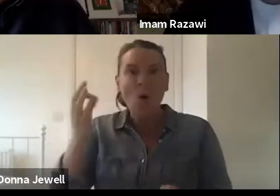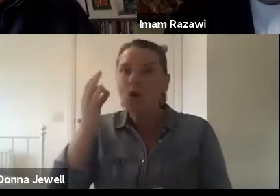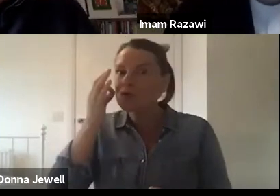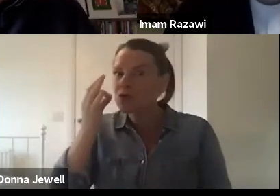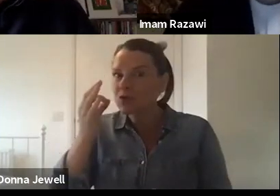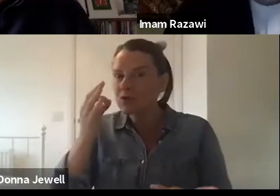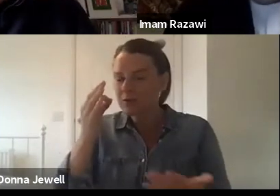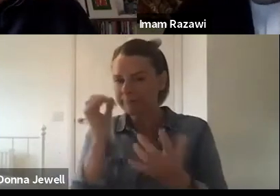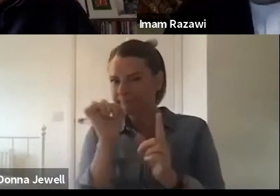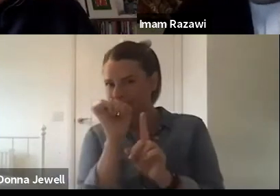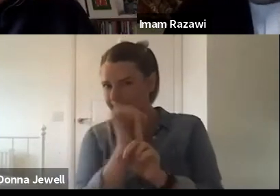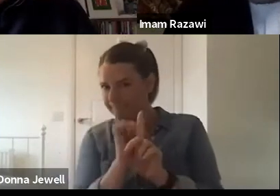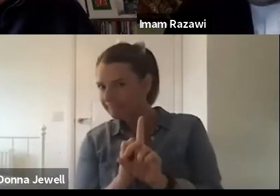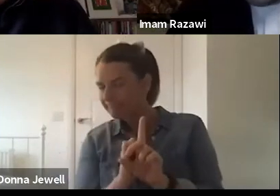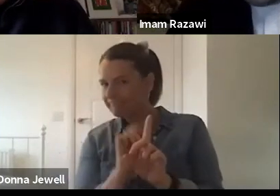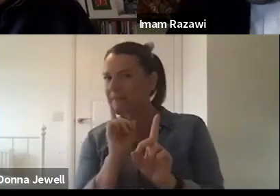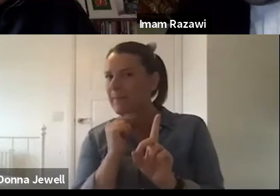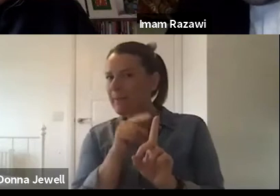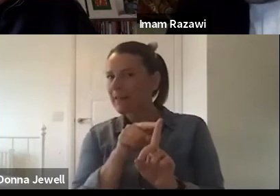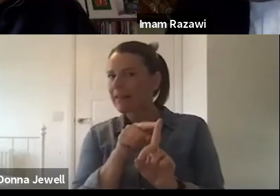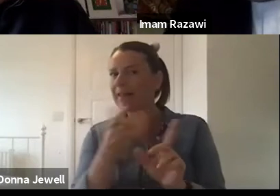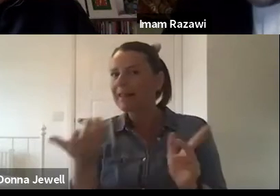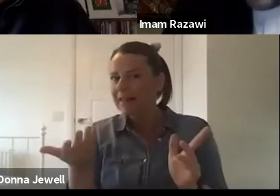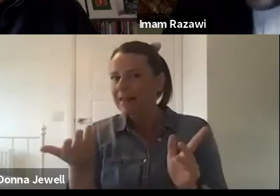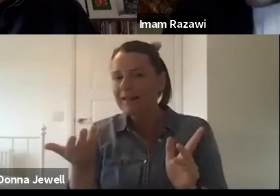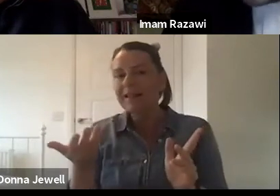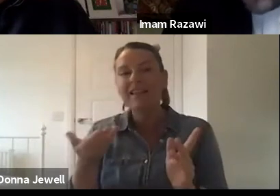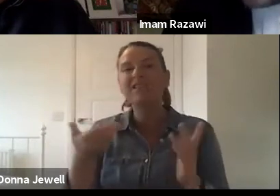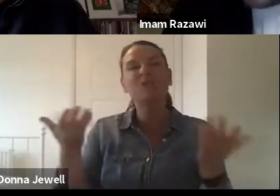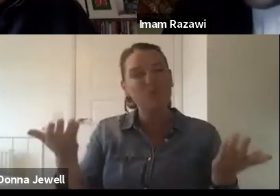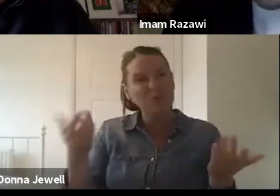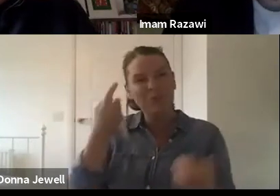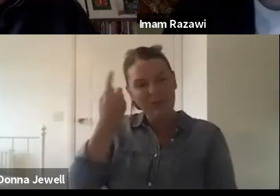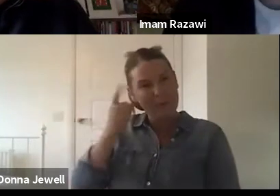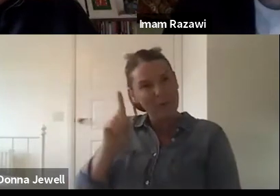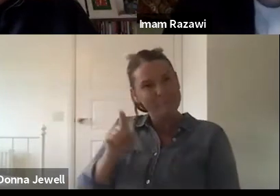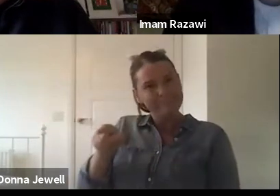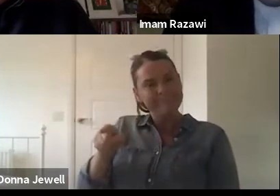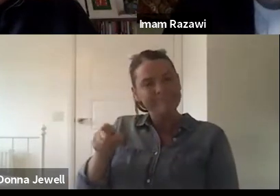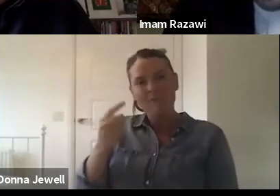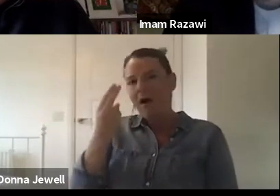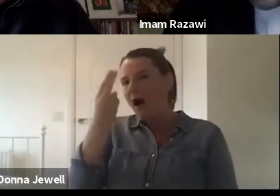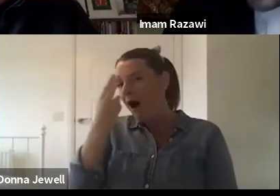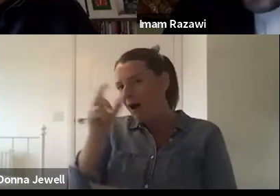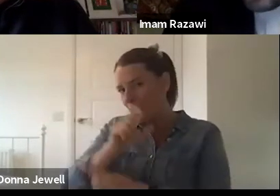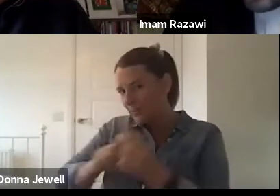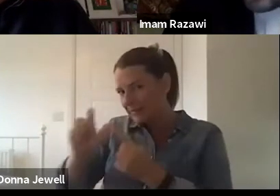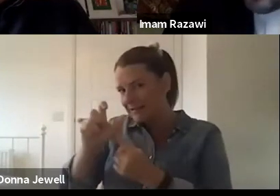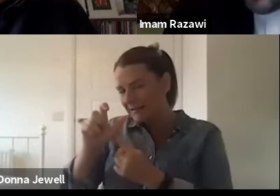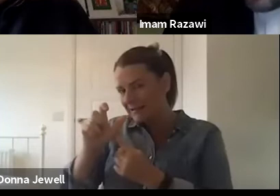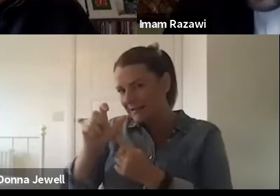I think universities, especially within the arts communities, can use their skills for reconciliation.